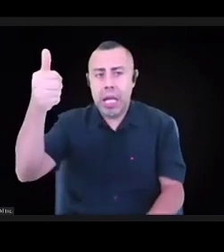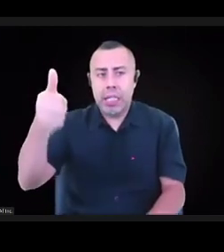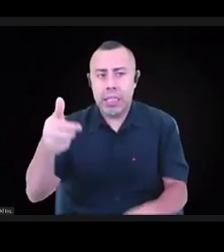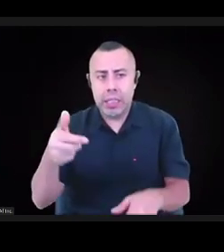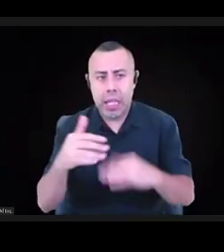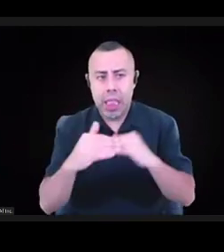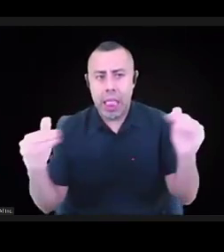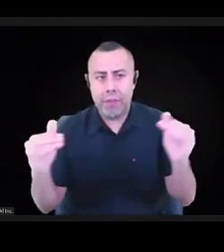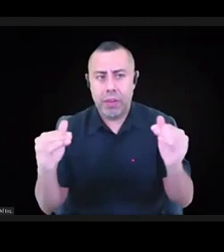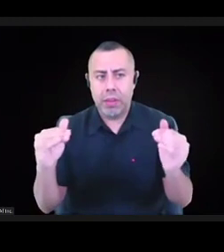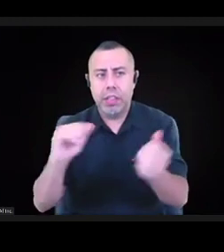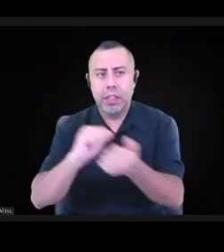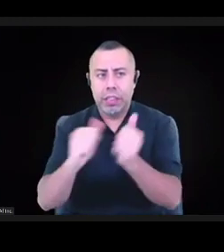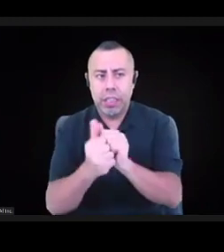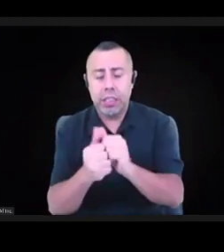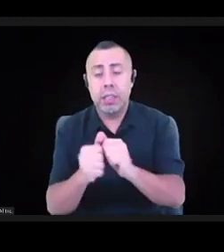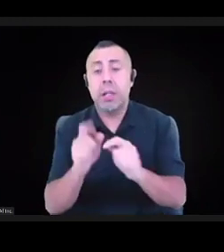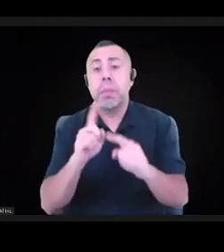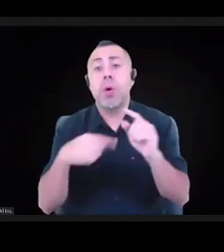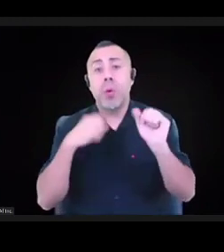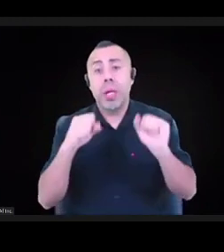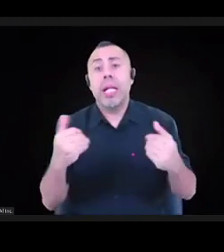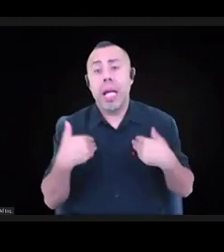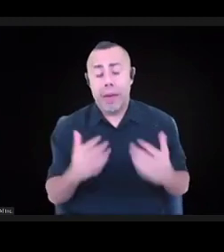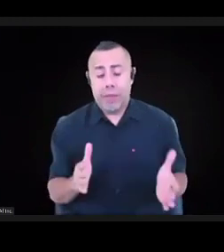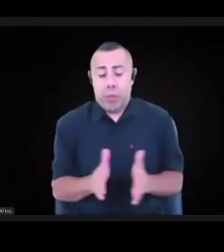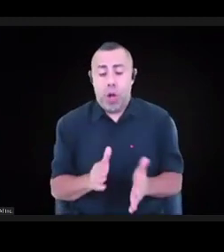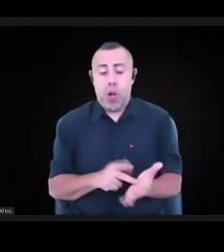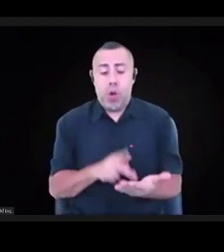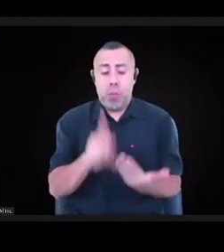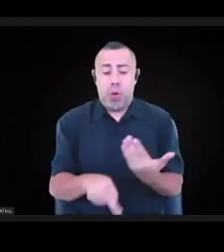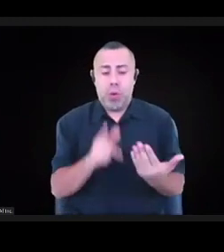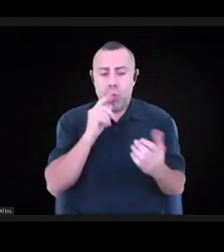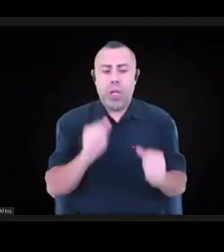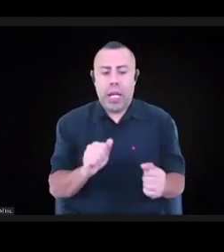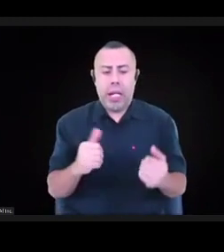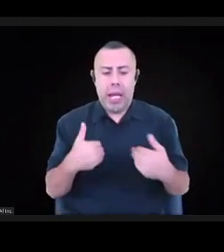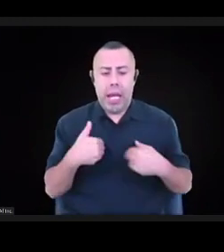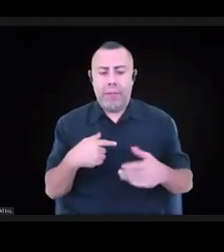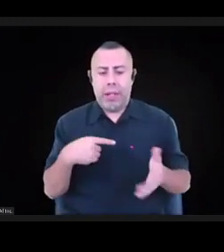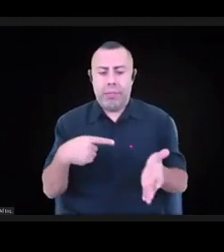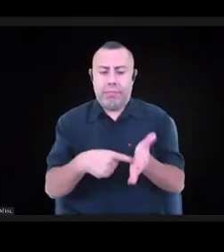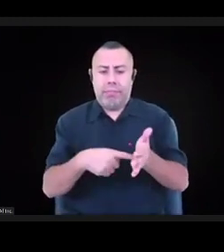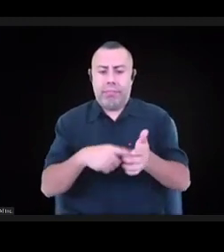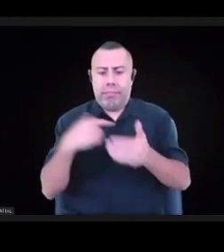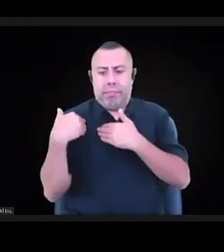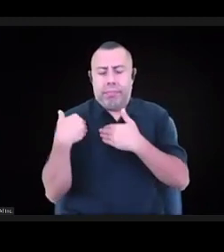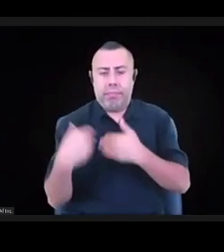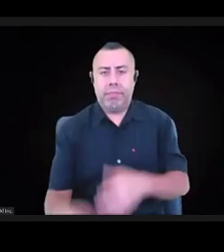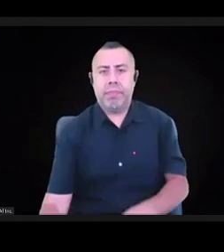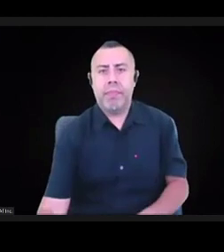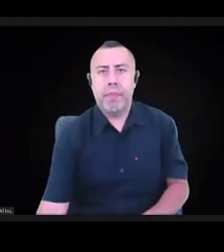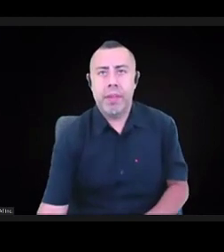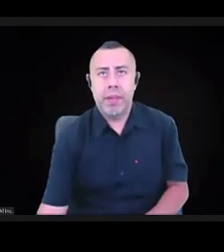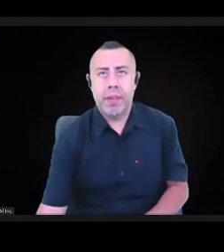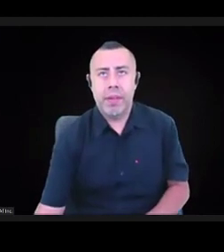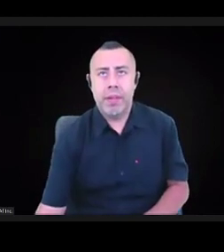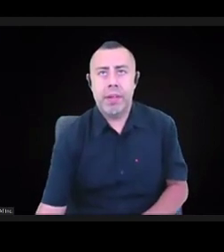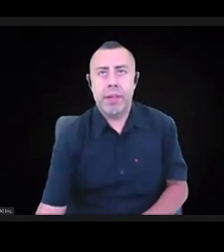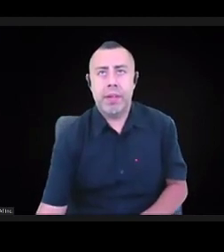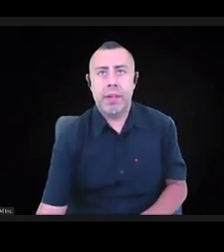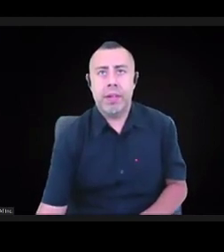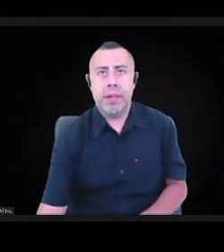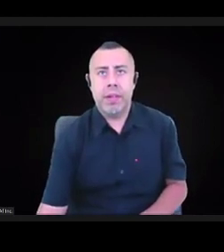we could have, in these smaller programs, answerability, where program officers are communicating clearly about what's going on,